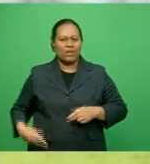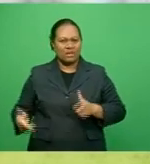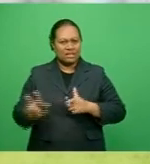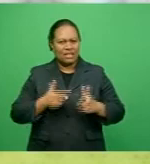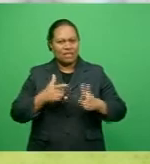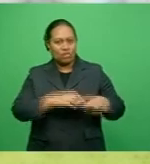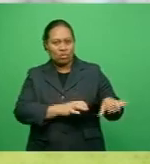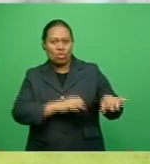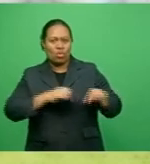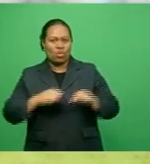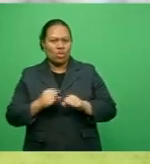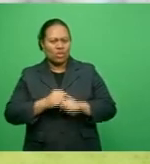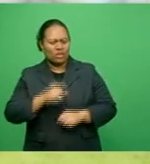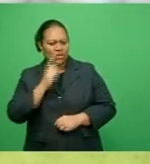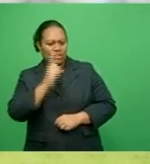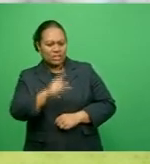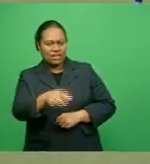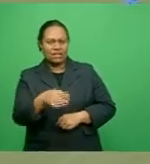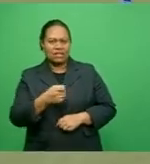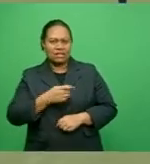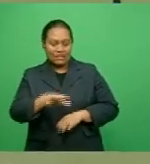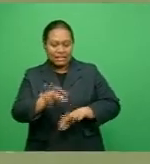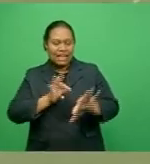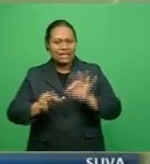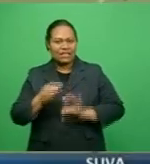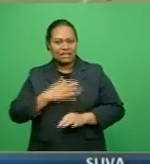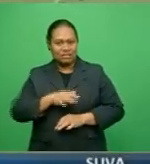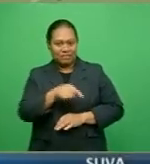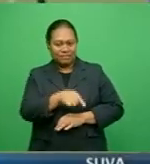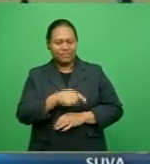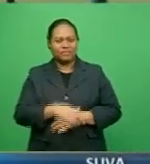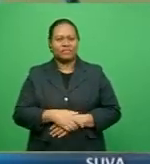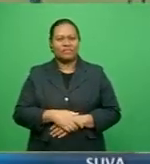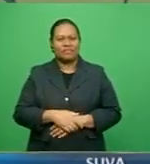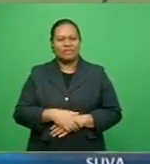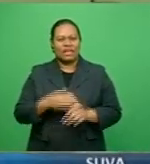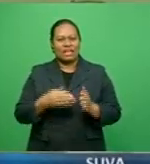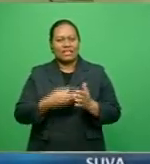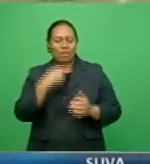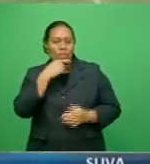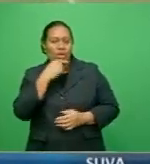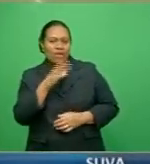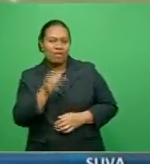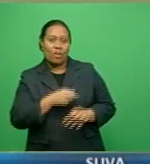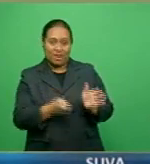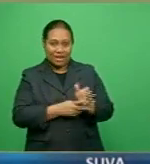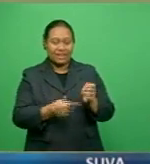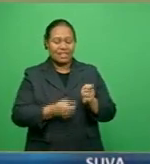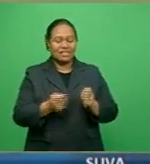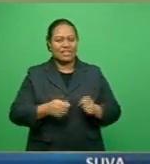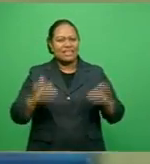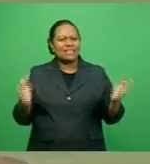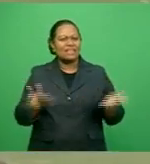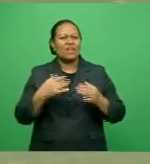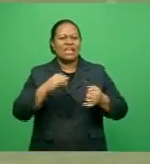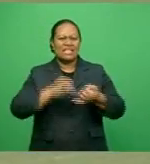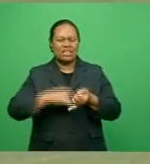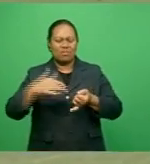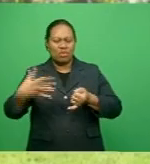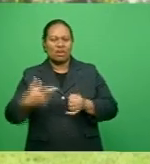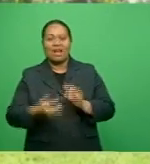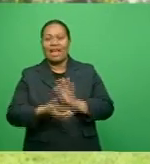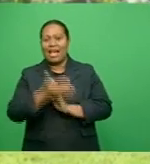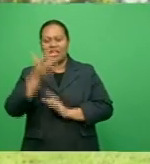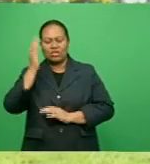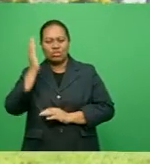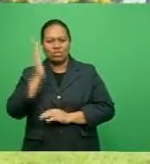hopes to catch the eyes of selectors. The Samwani Kula Naitasiri native started playing for the Senimboro rugby club in high school.